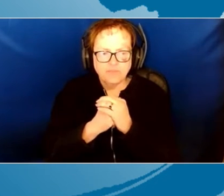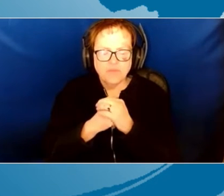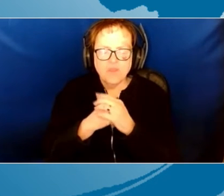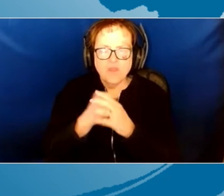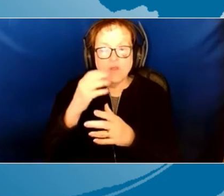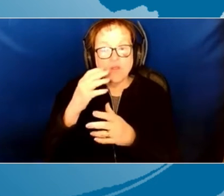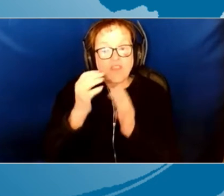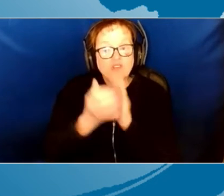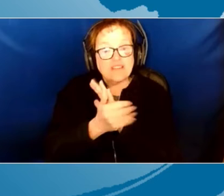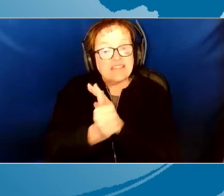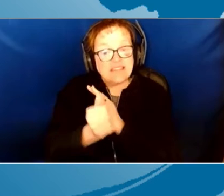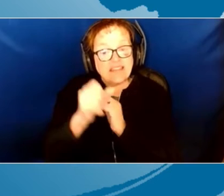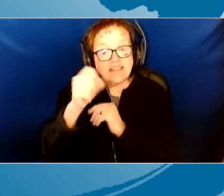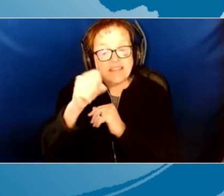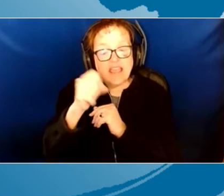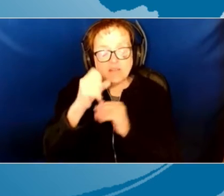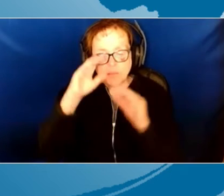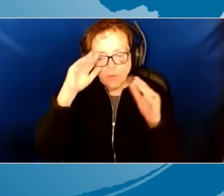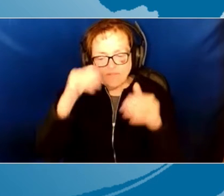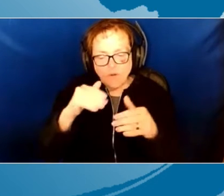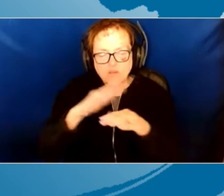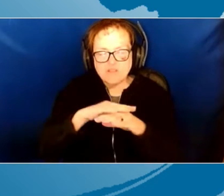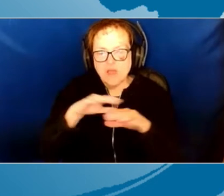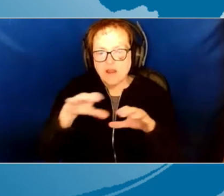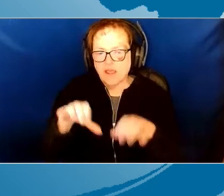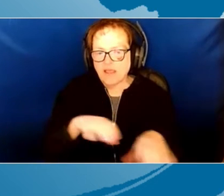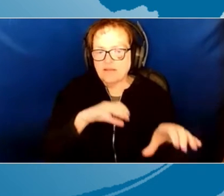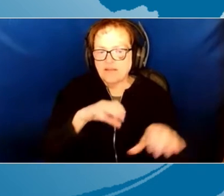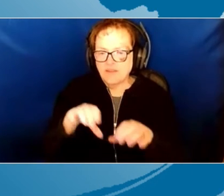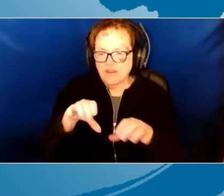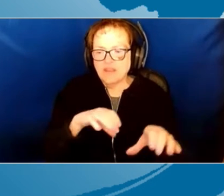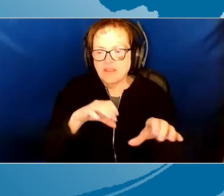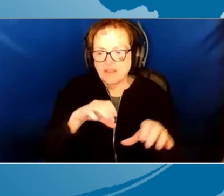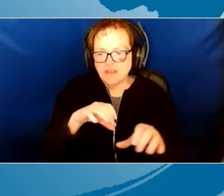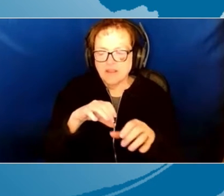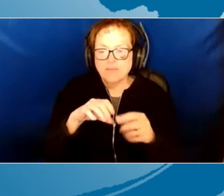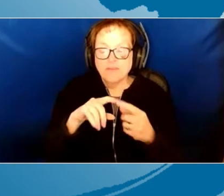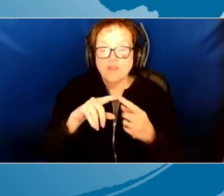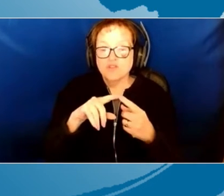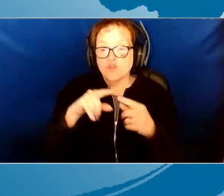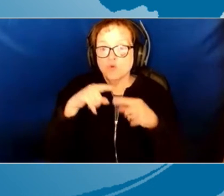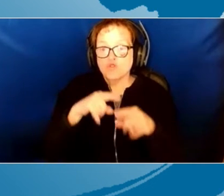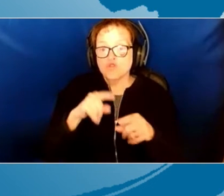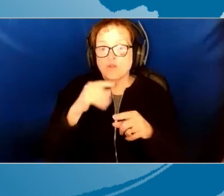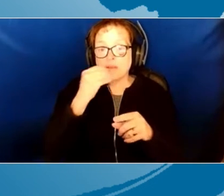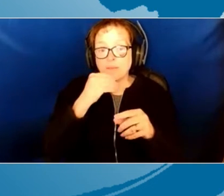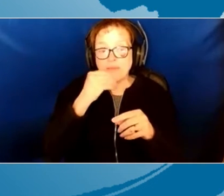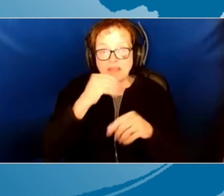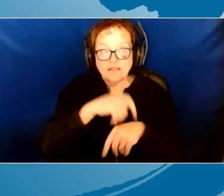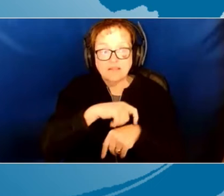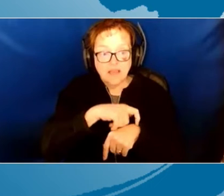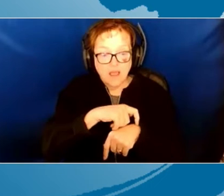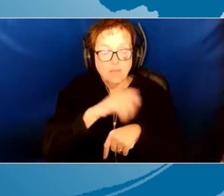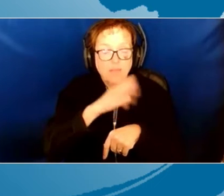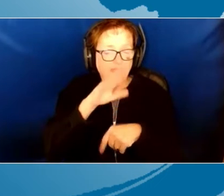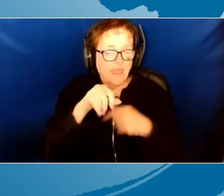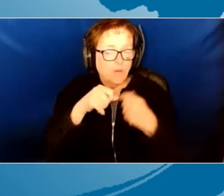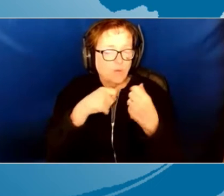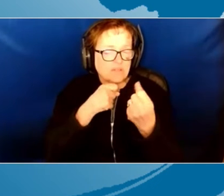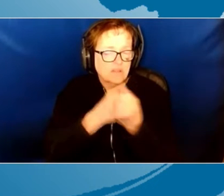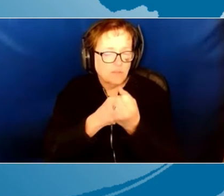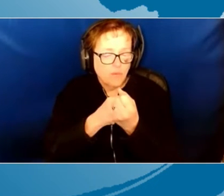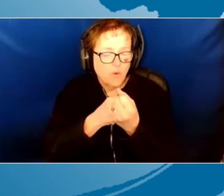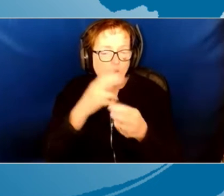it, but we focus on the activity. So they're going to focus on at mealtime, they're going to support him in